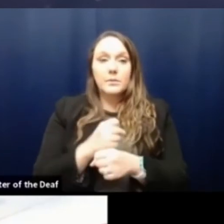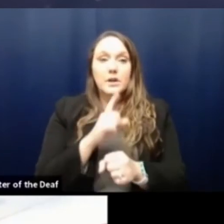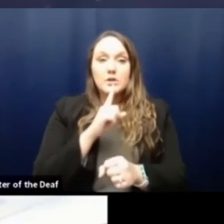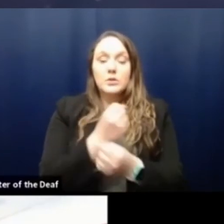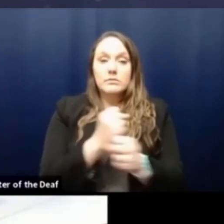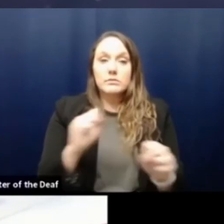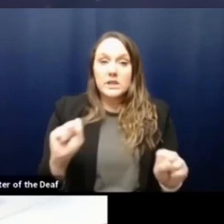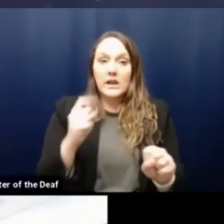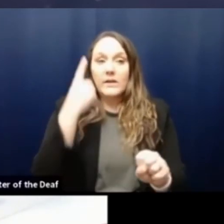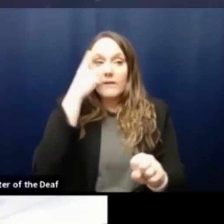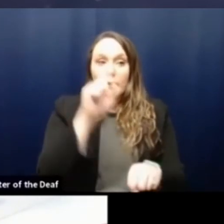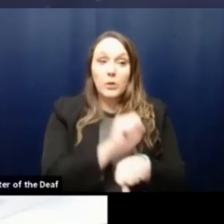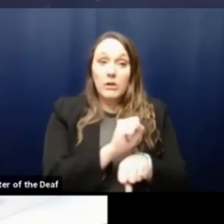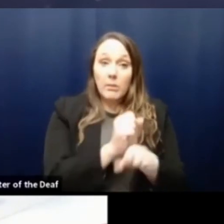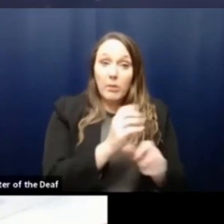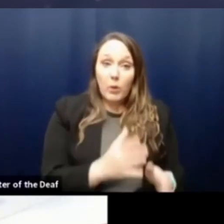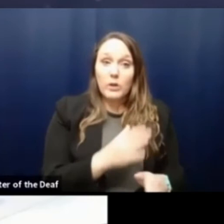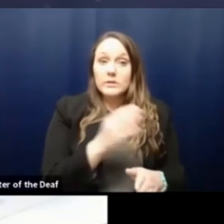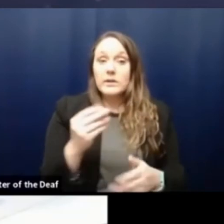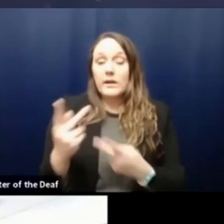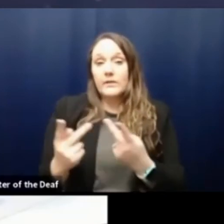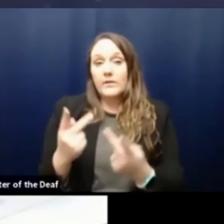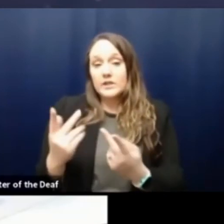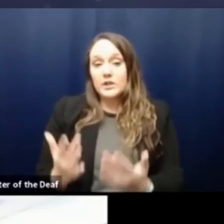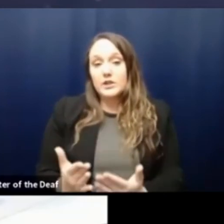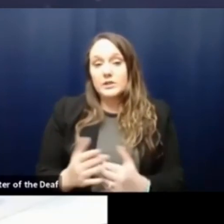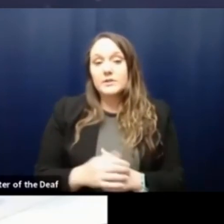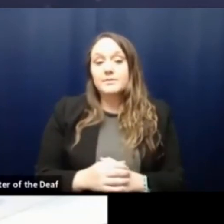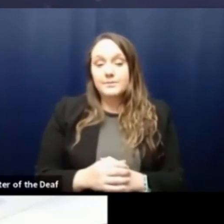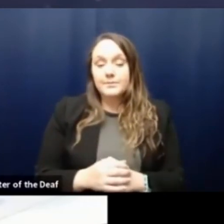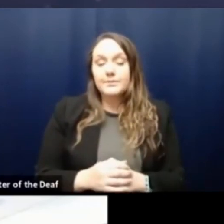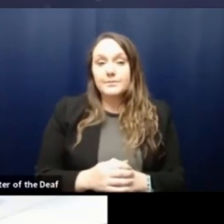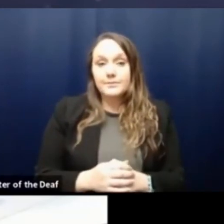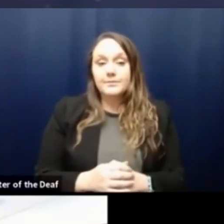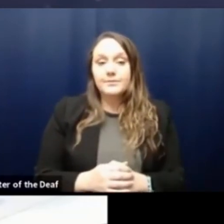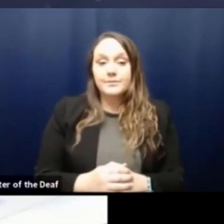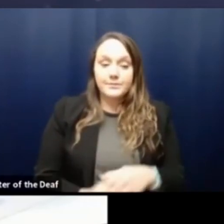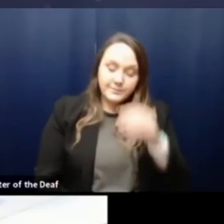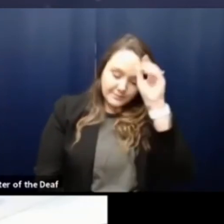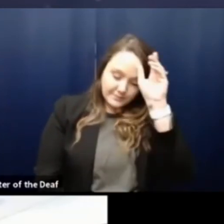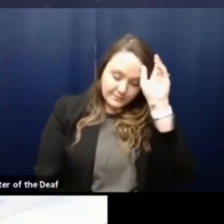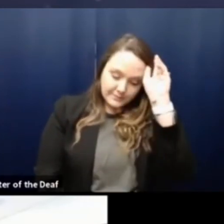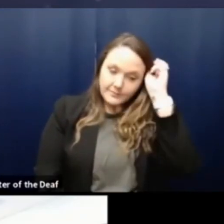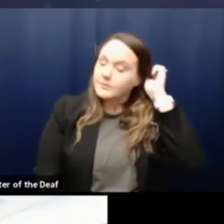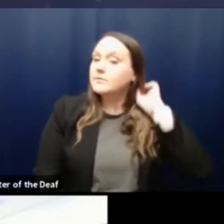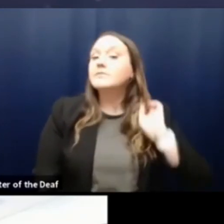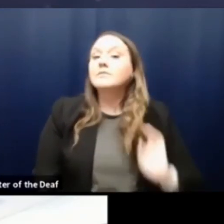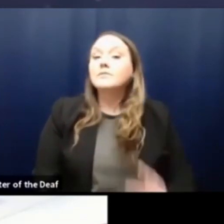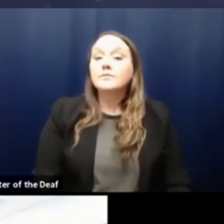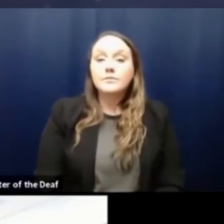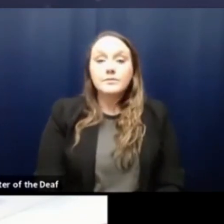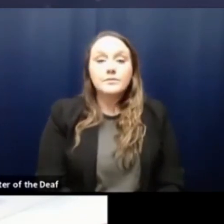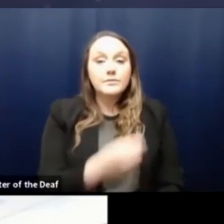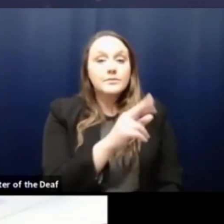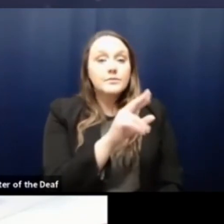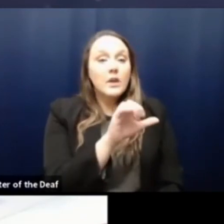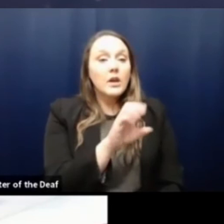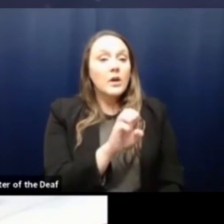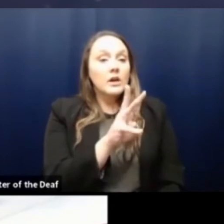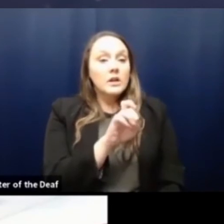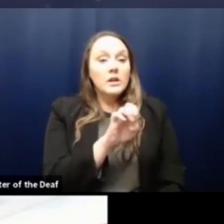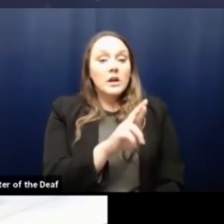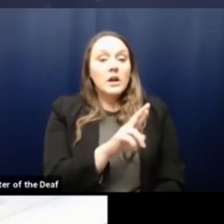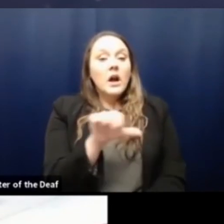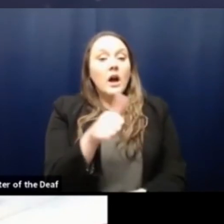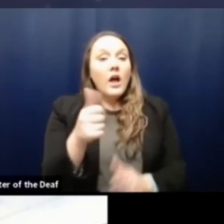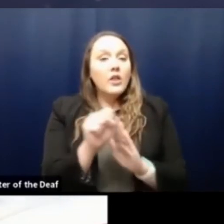for our employees and those who come, excuse me, those who come for services at the health department. Also from Grace with WBIR, other